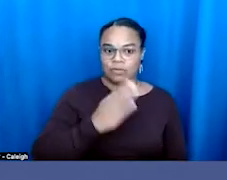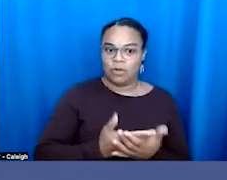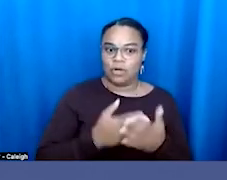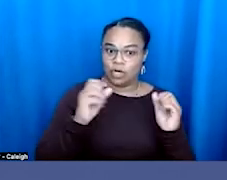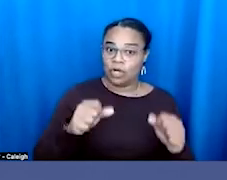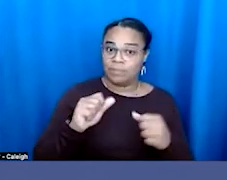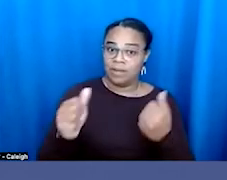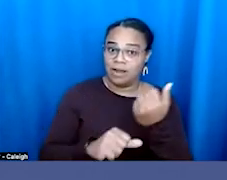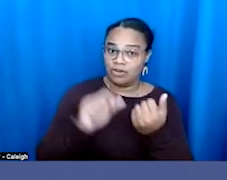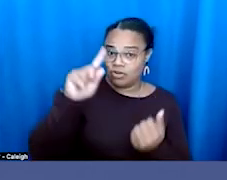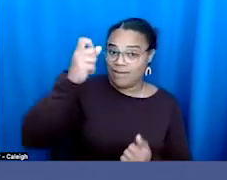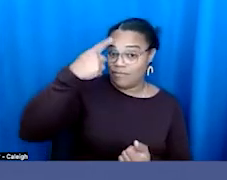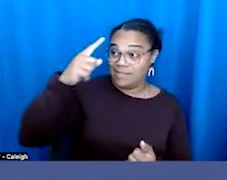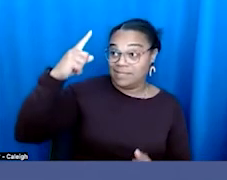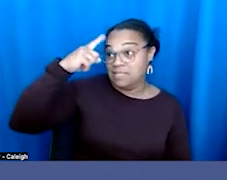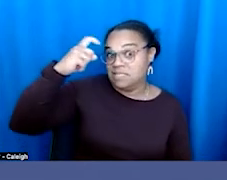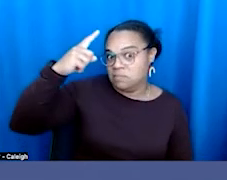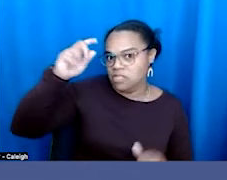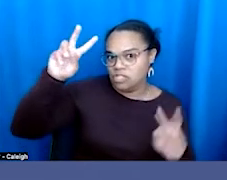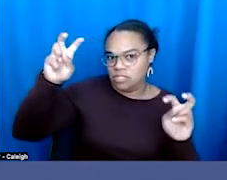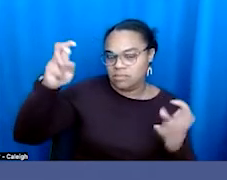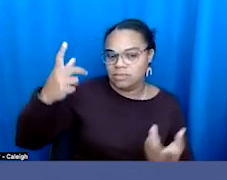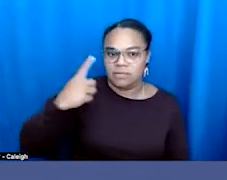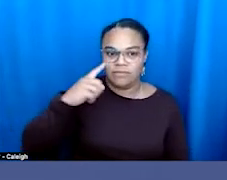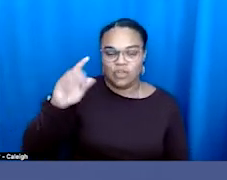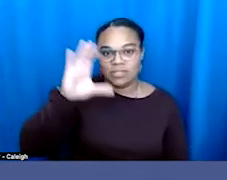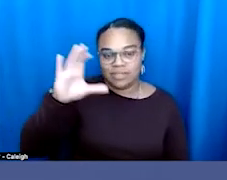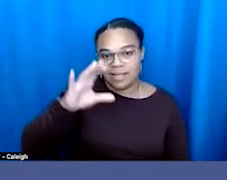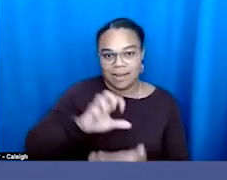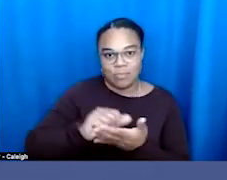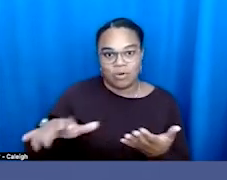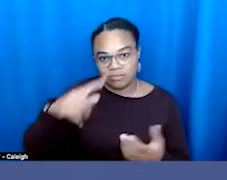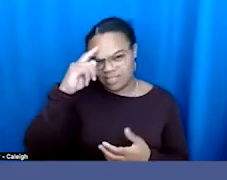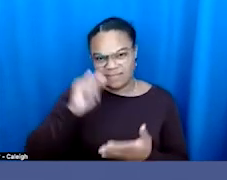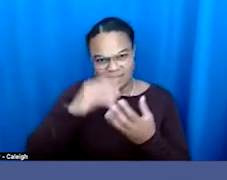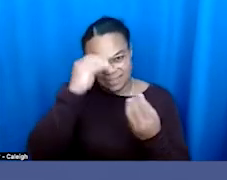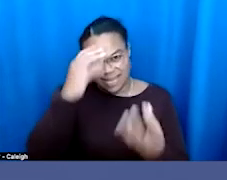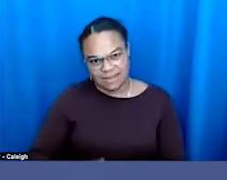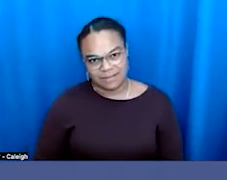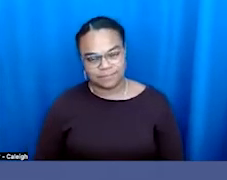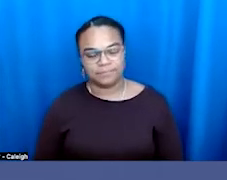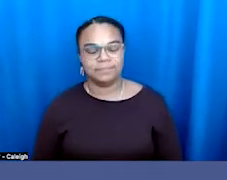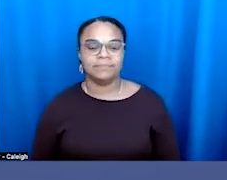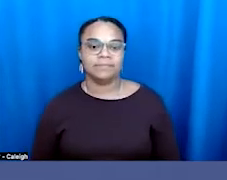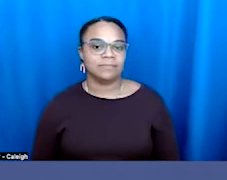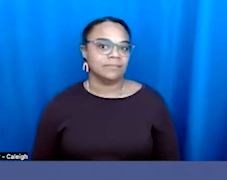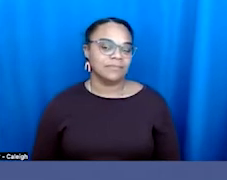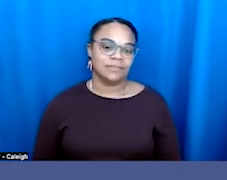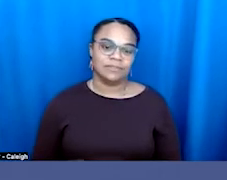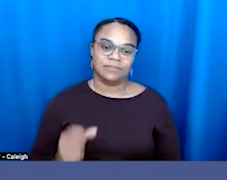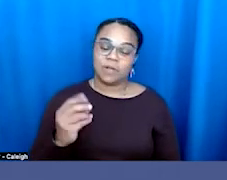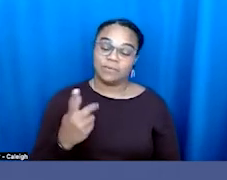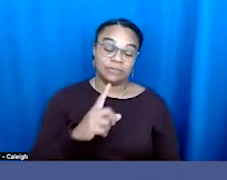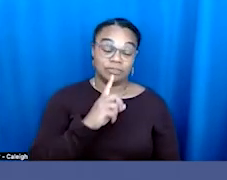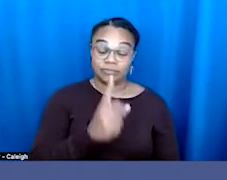under government suspicion of, of seeking an abortion based on this data. So the slippery slope, you know,